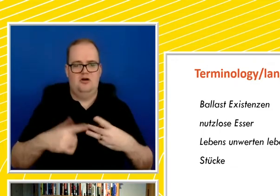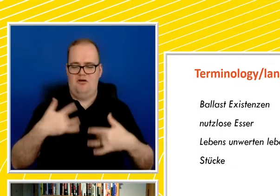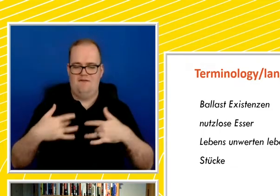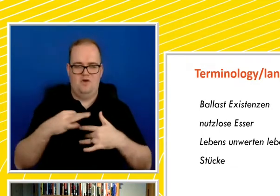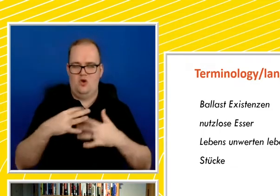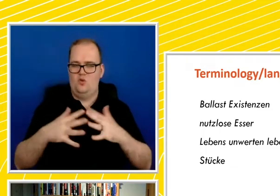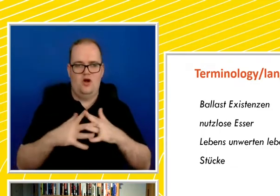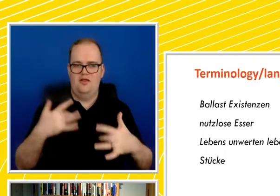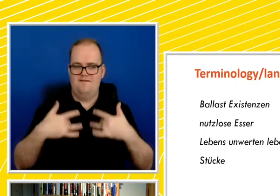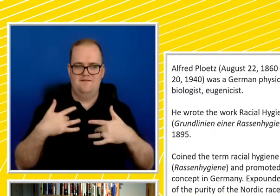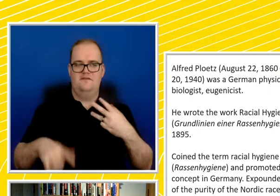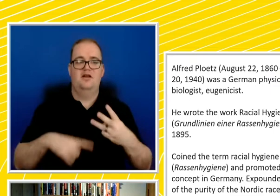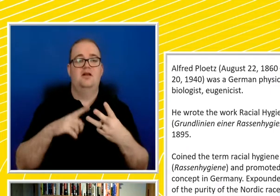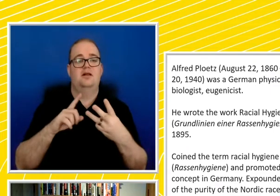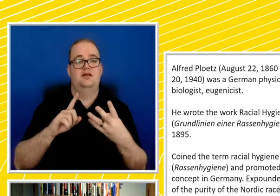pieces.